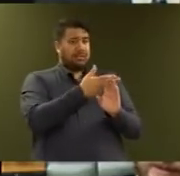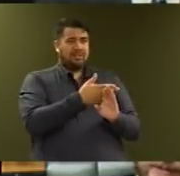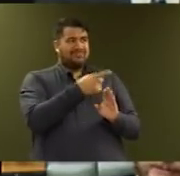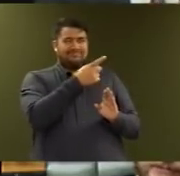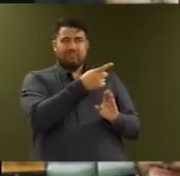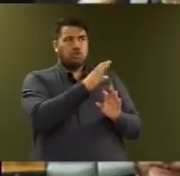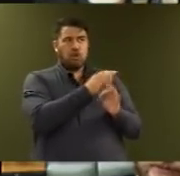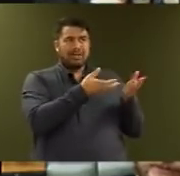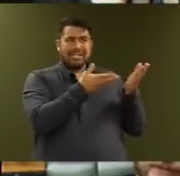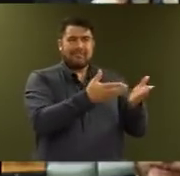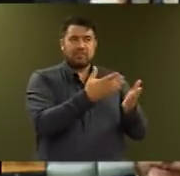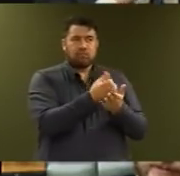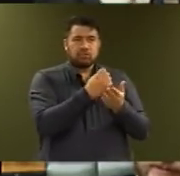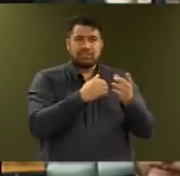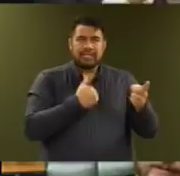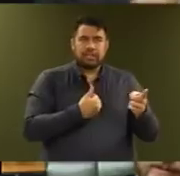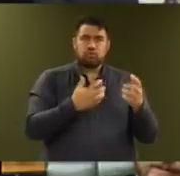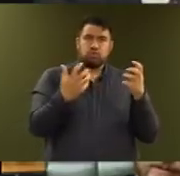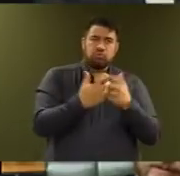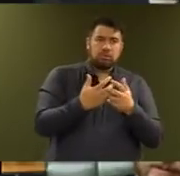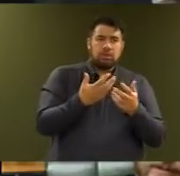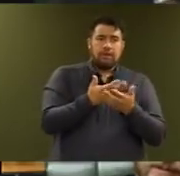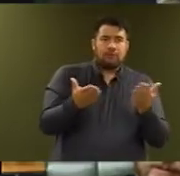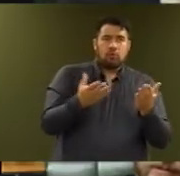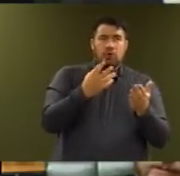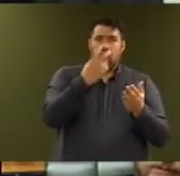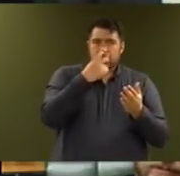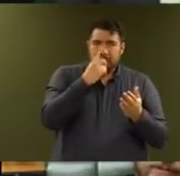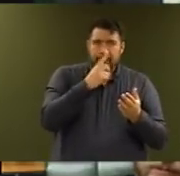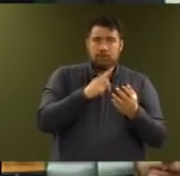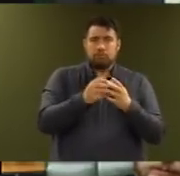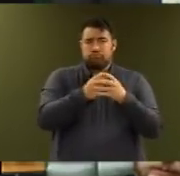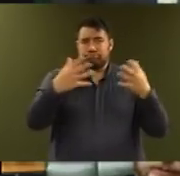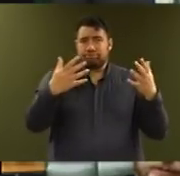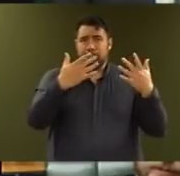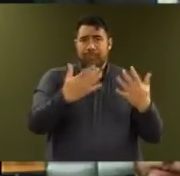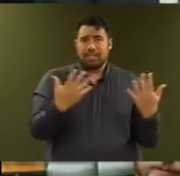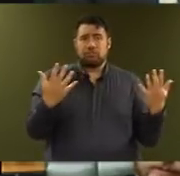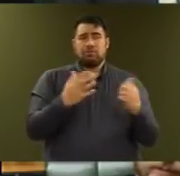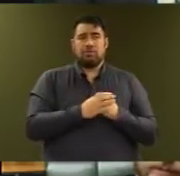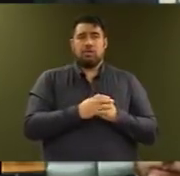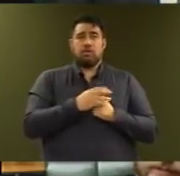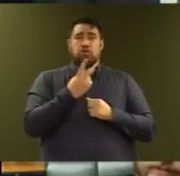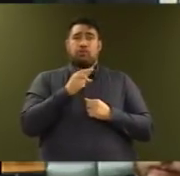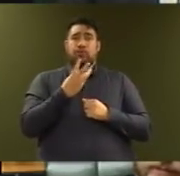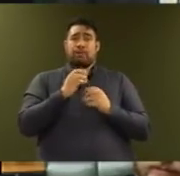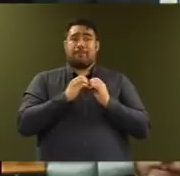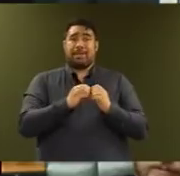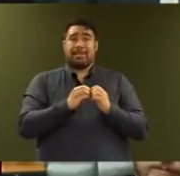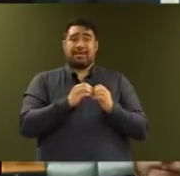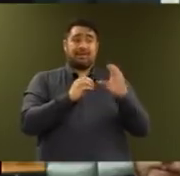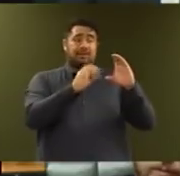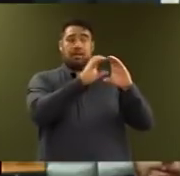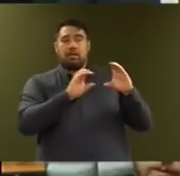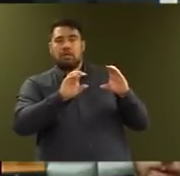growth and an ageing population over recent years. An increase of $2.3 billion for district health boards